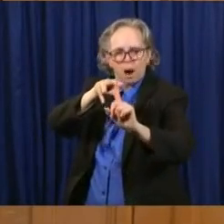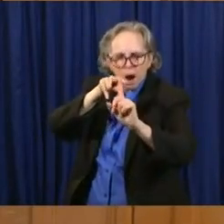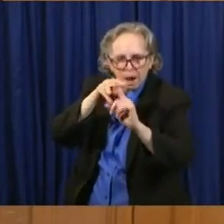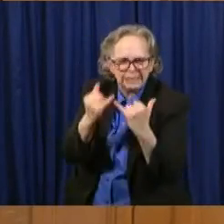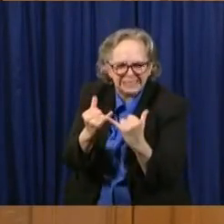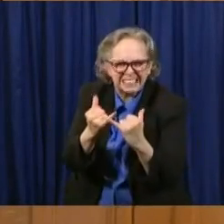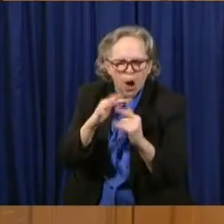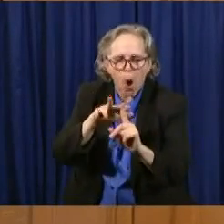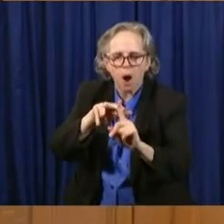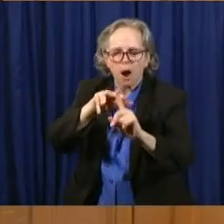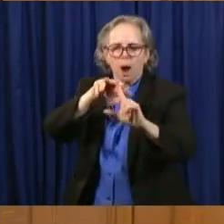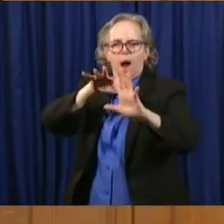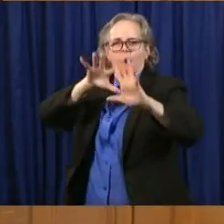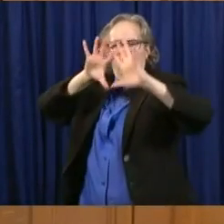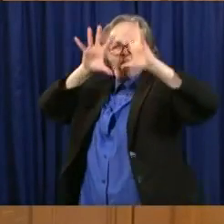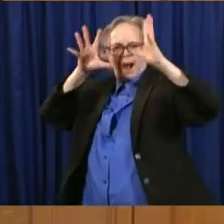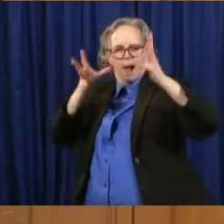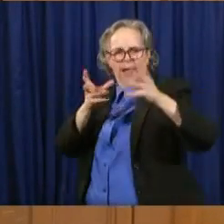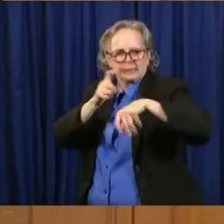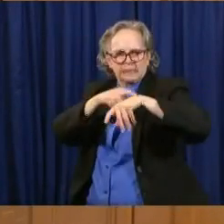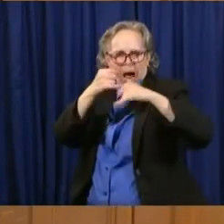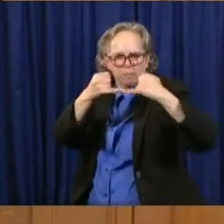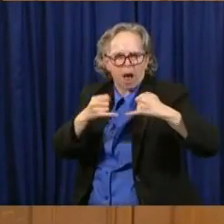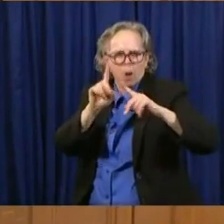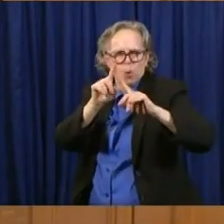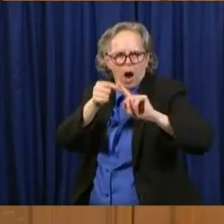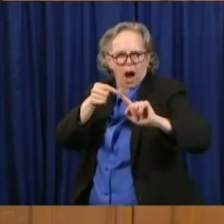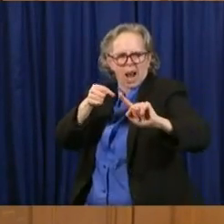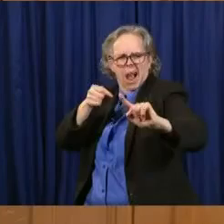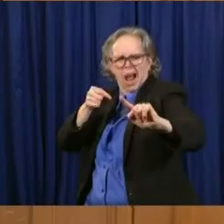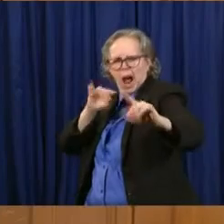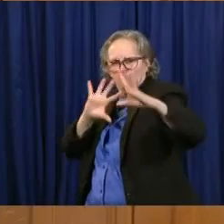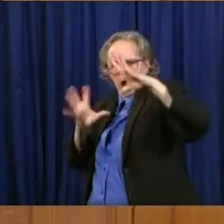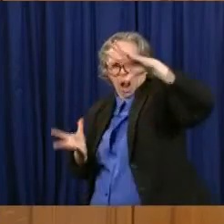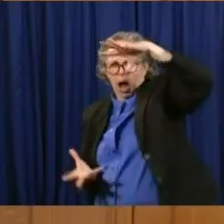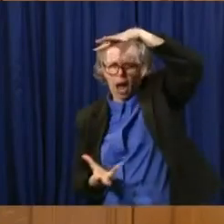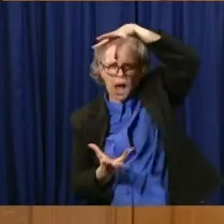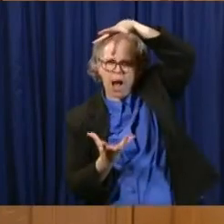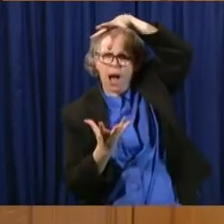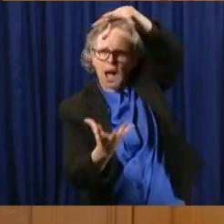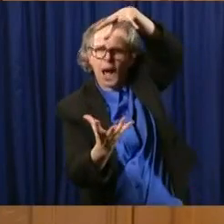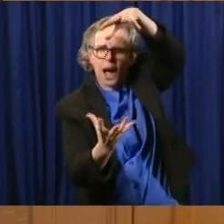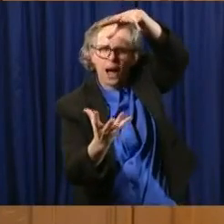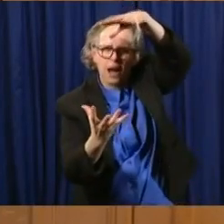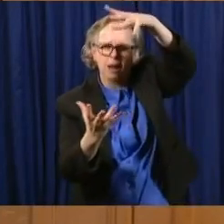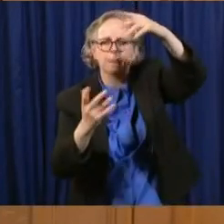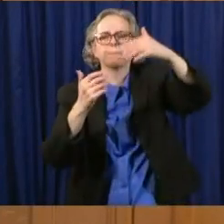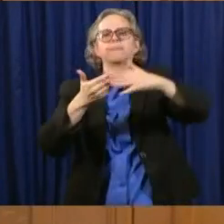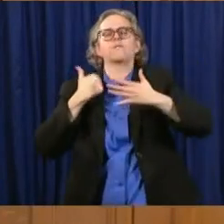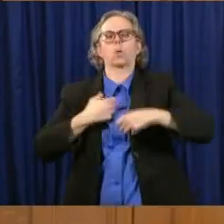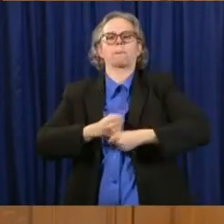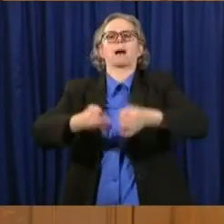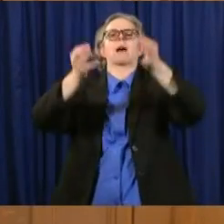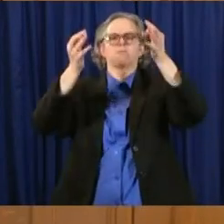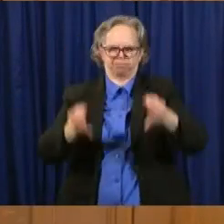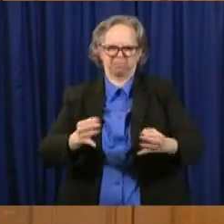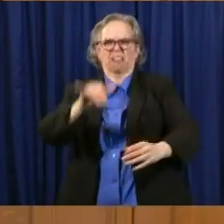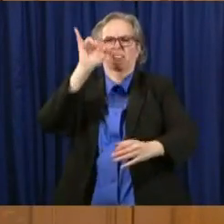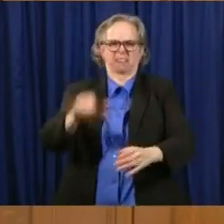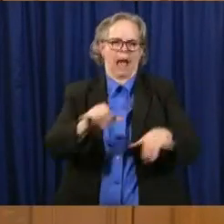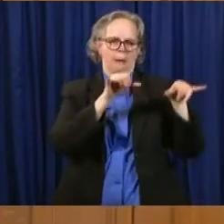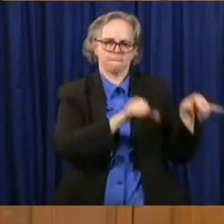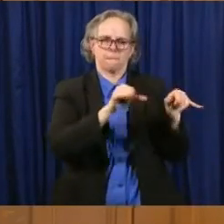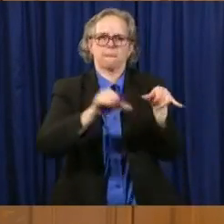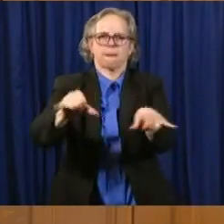it over time to give us informed decision making. Our decisions are made on so many things. They're made on